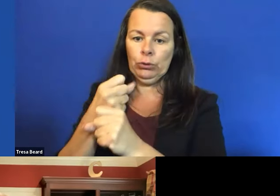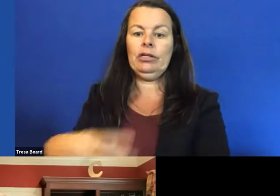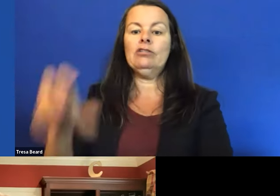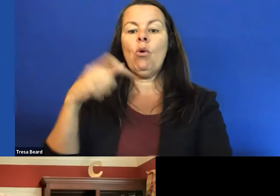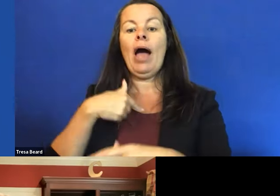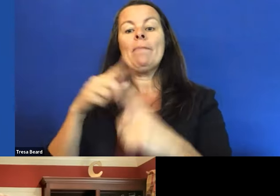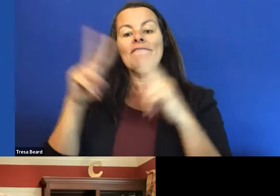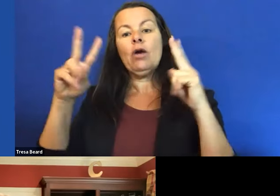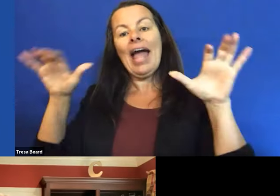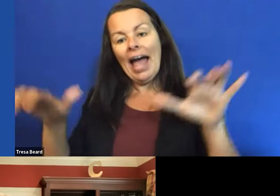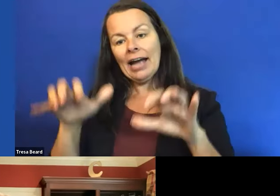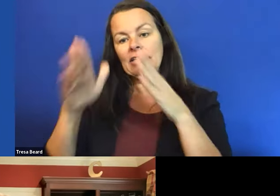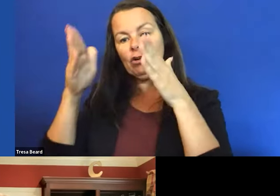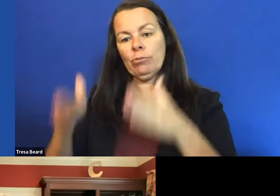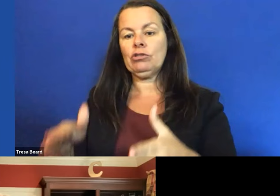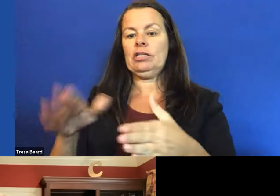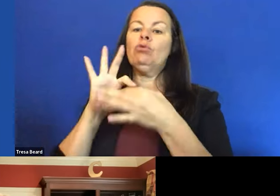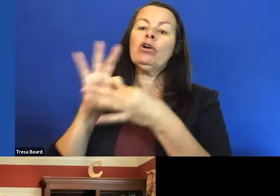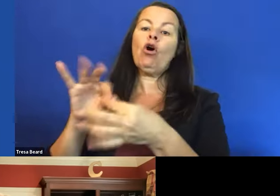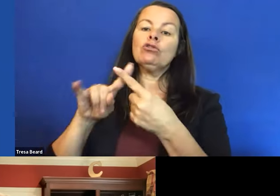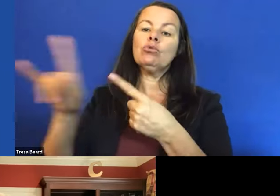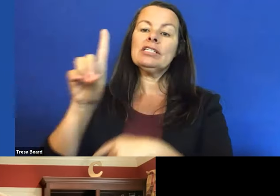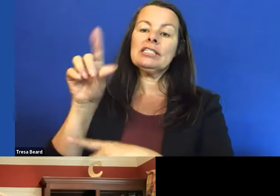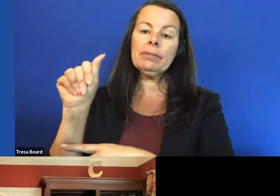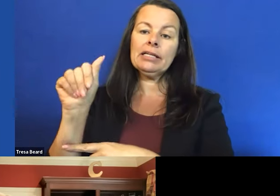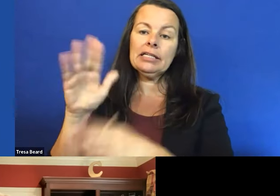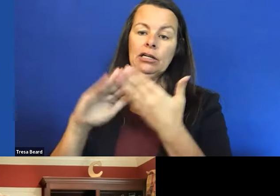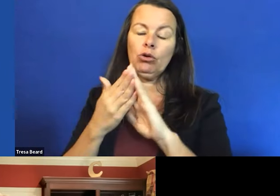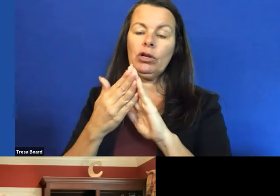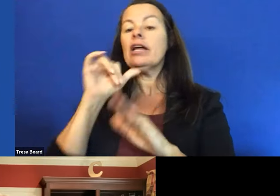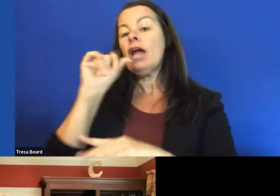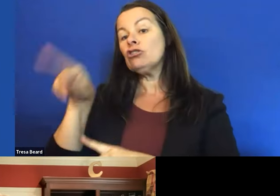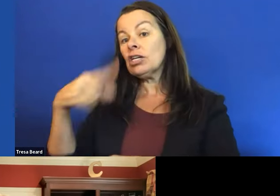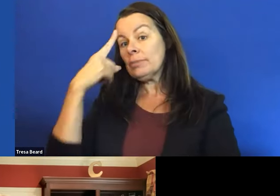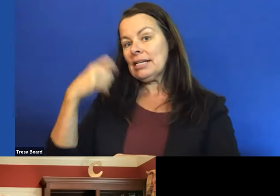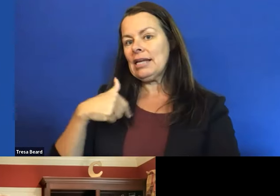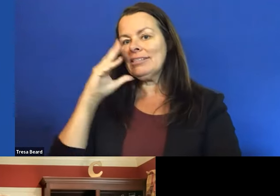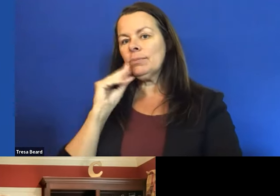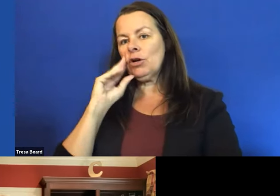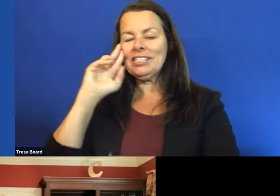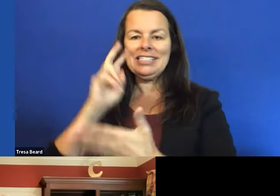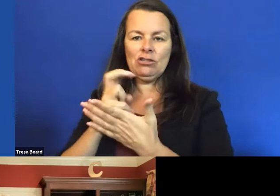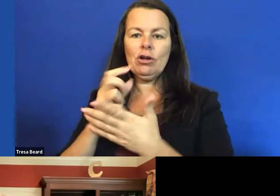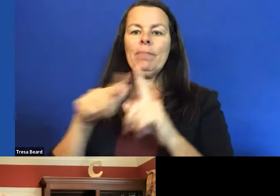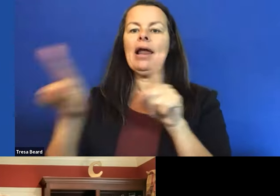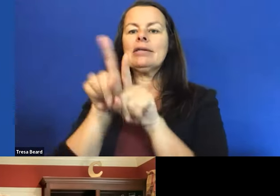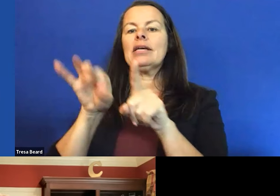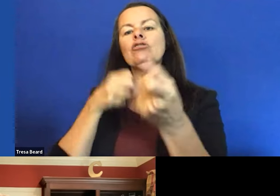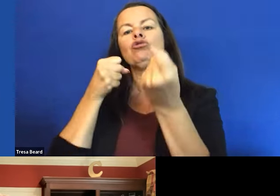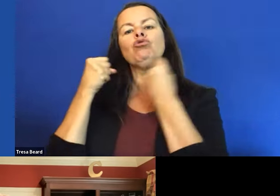to the disability community, not only in having seizures, but as a strong advocate to try to make changes.